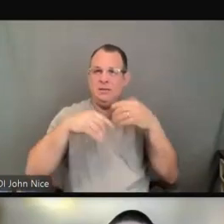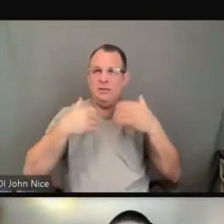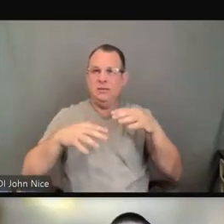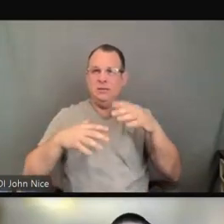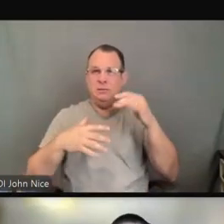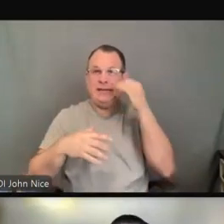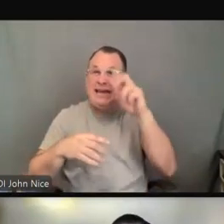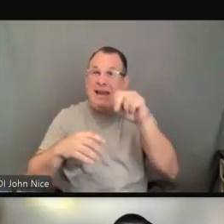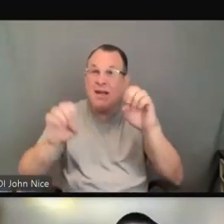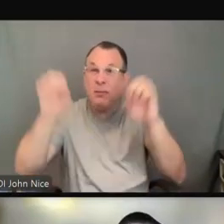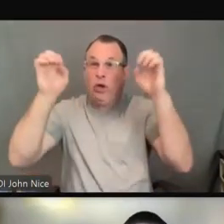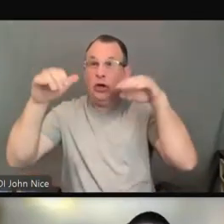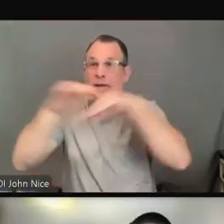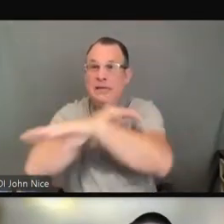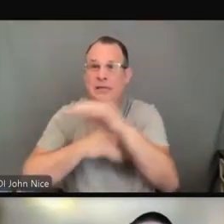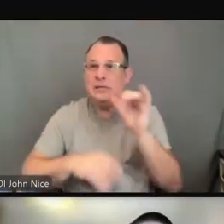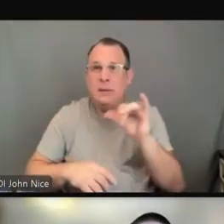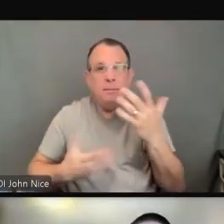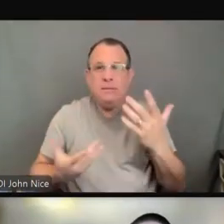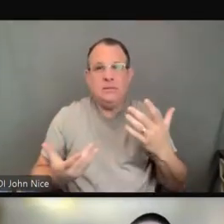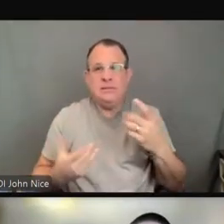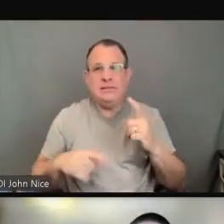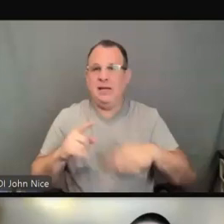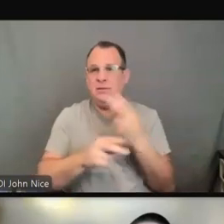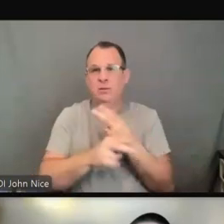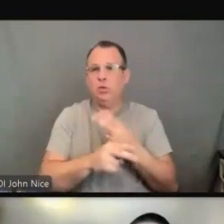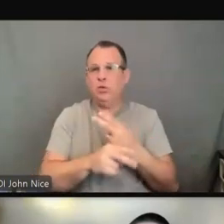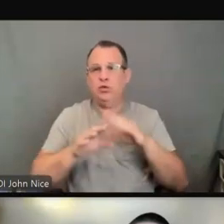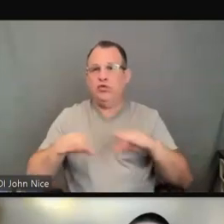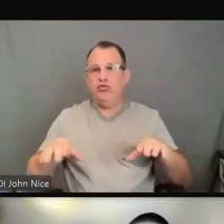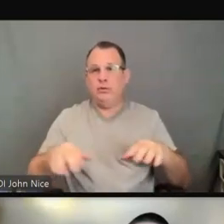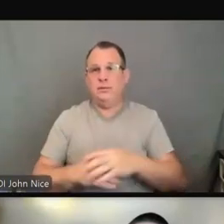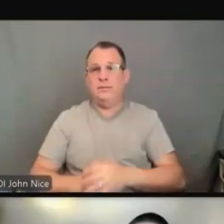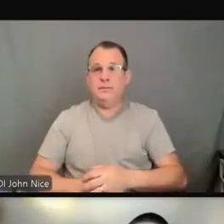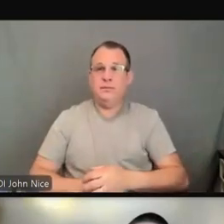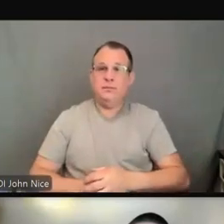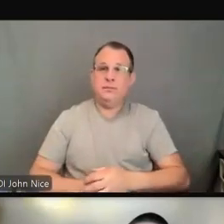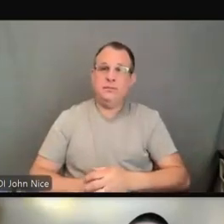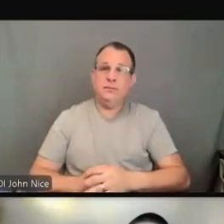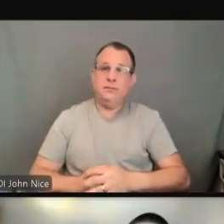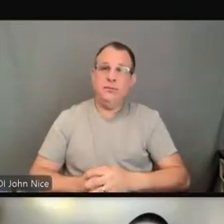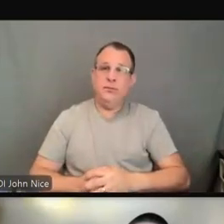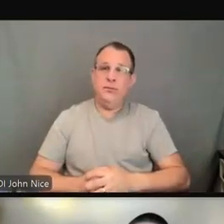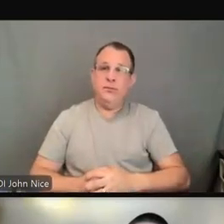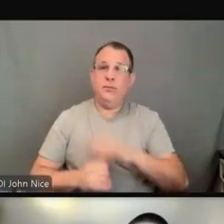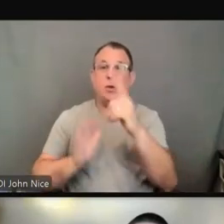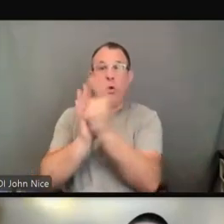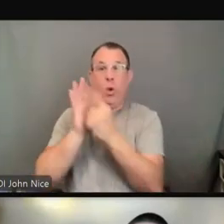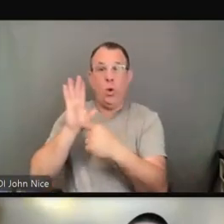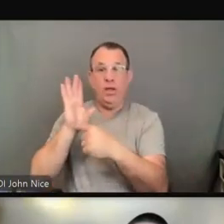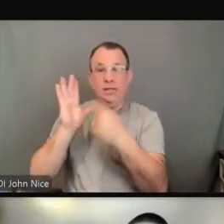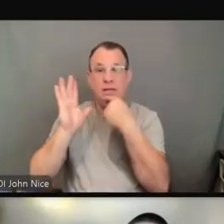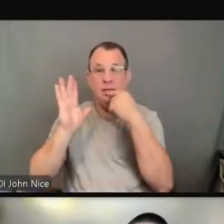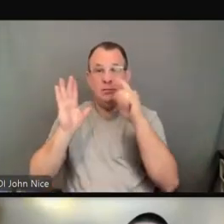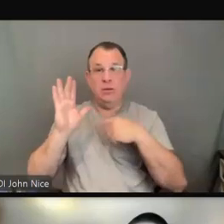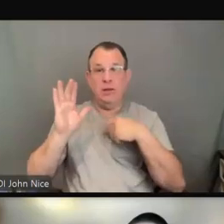So to clarify, the law states that there are two situations when an entity could rely